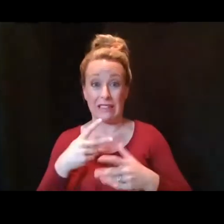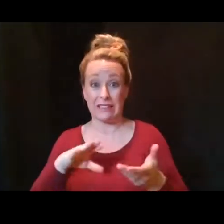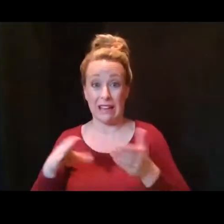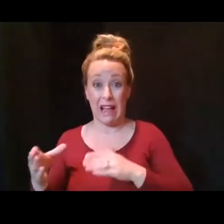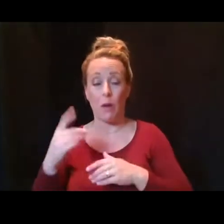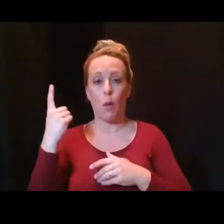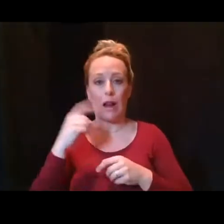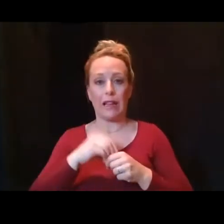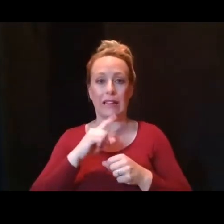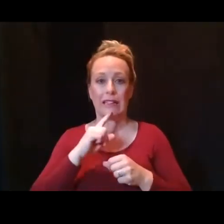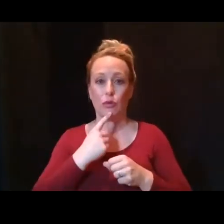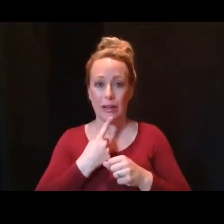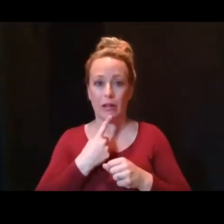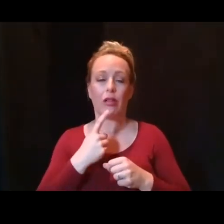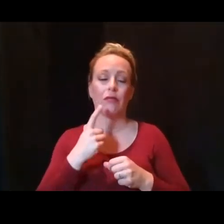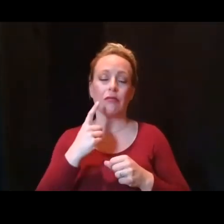condition.